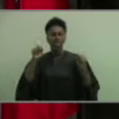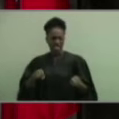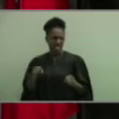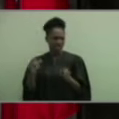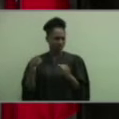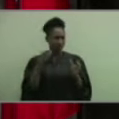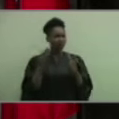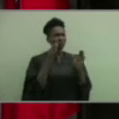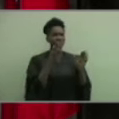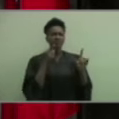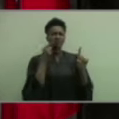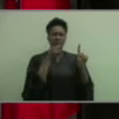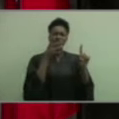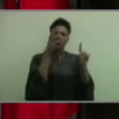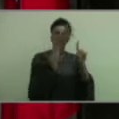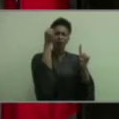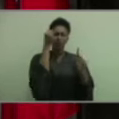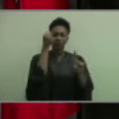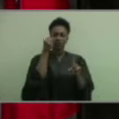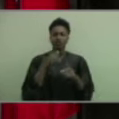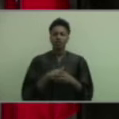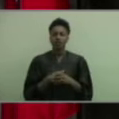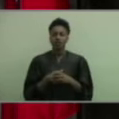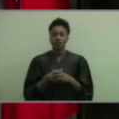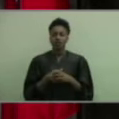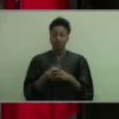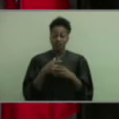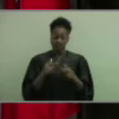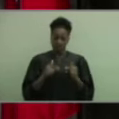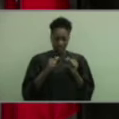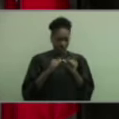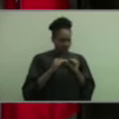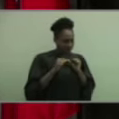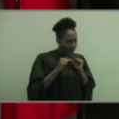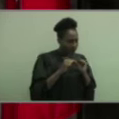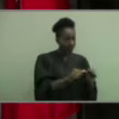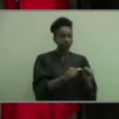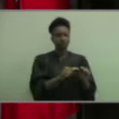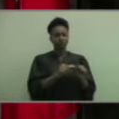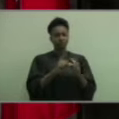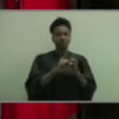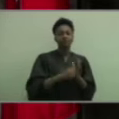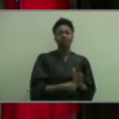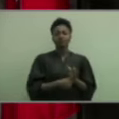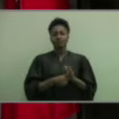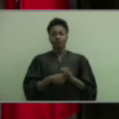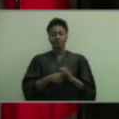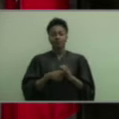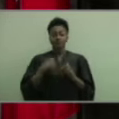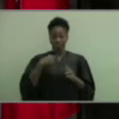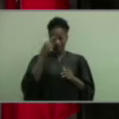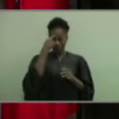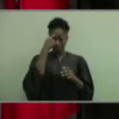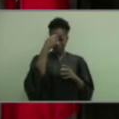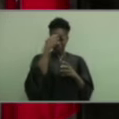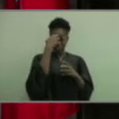Life through these hard times is a test of our perseverance, and going through these unorthodox days is making us mentally stronger.